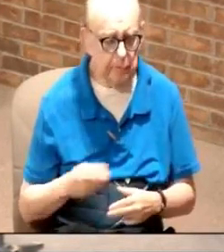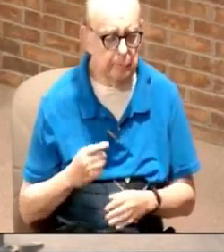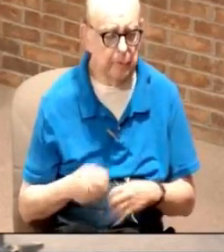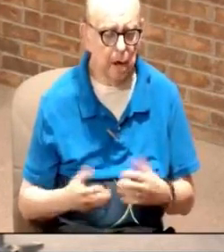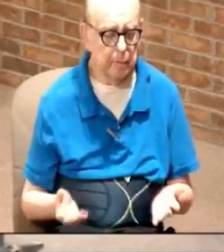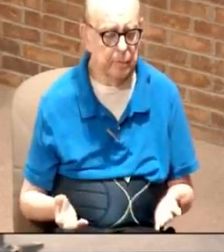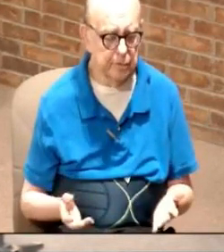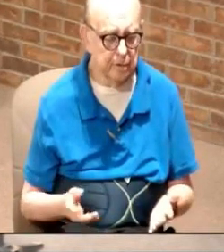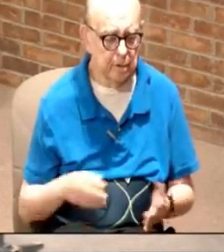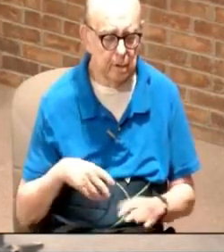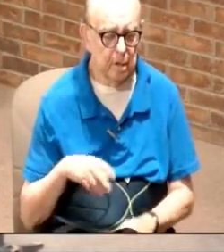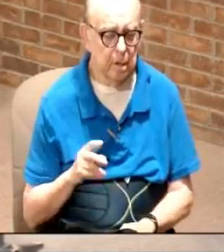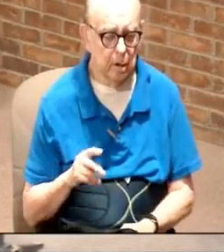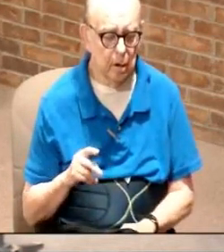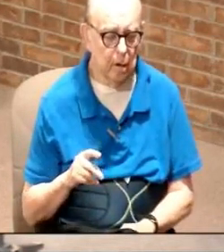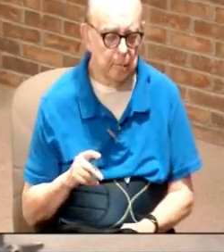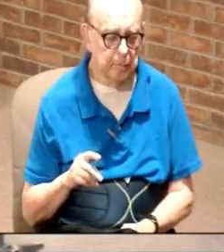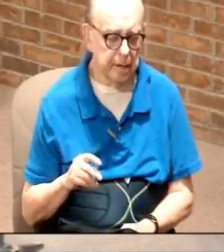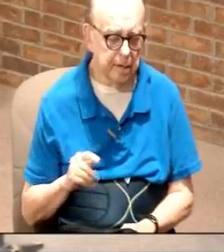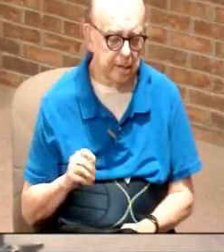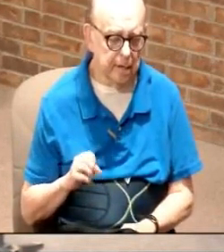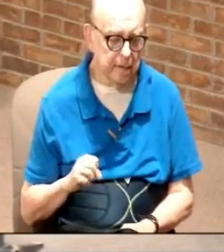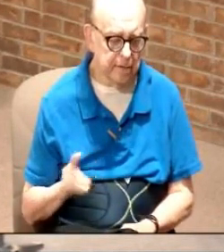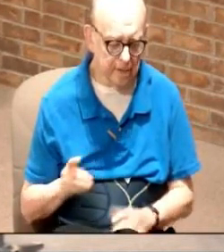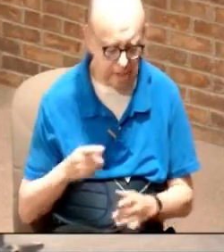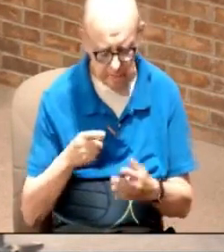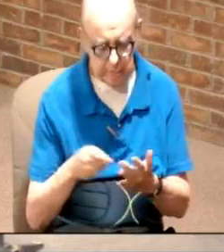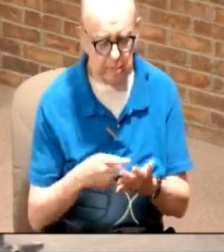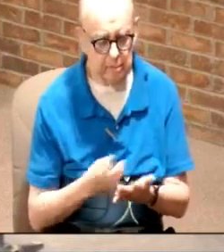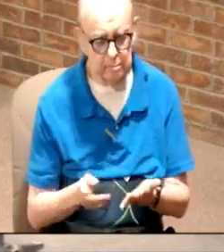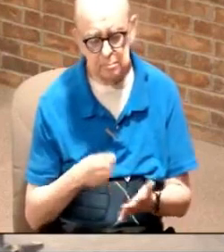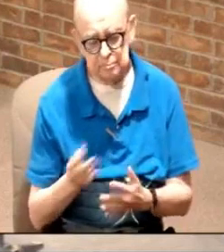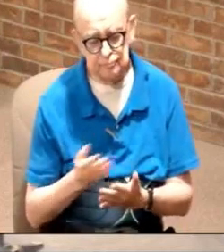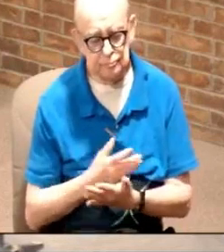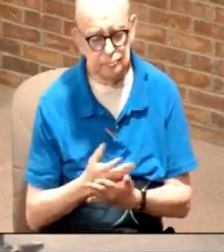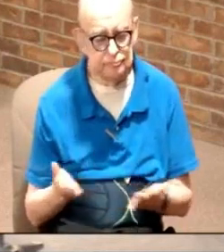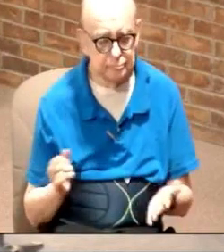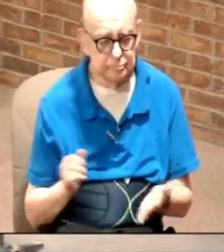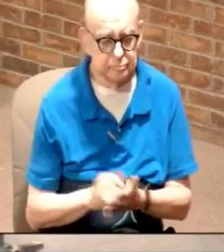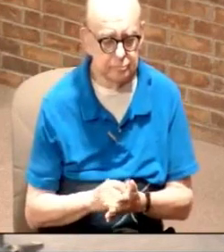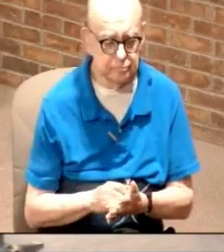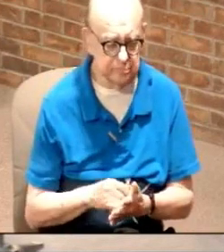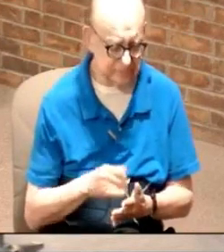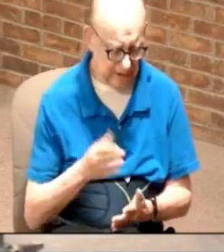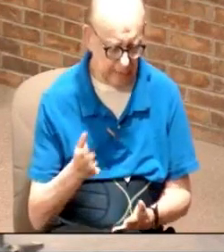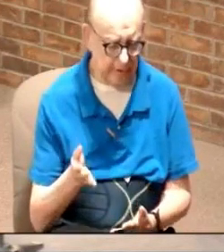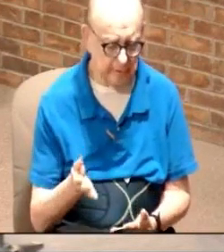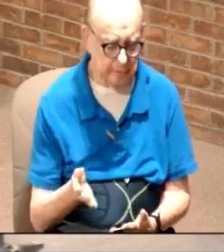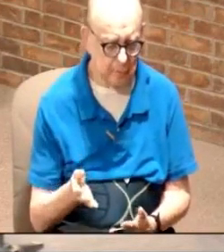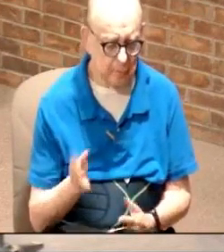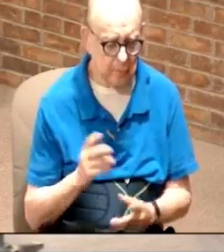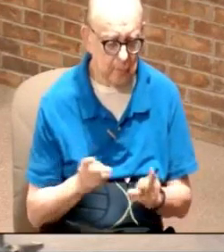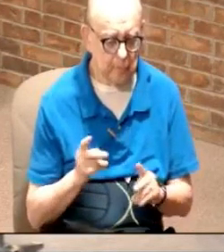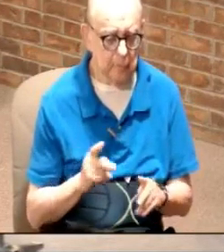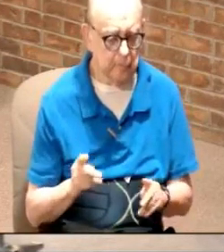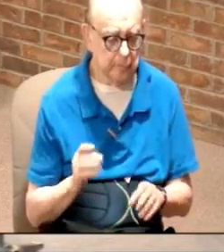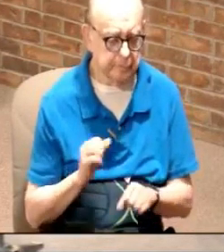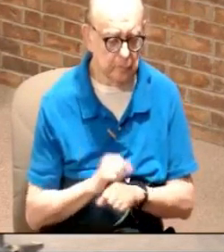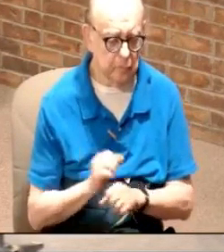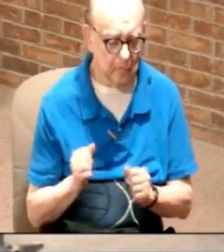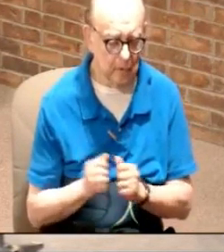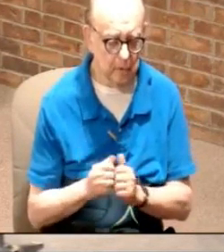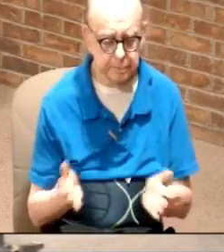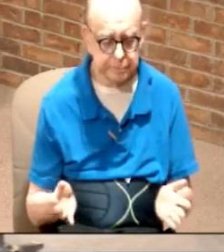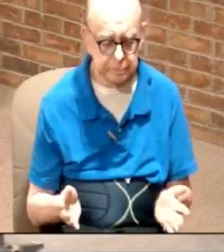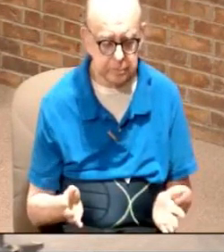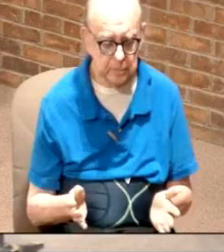syndrome, PTSD, other things that are out there that people are dealing with. And I put